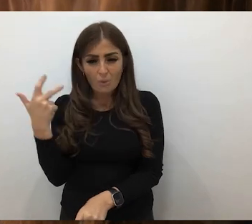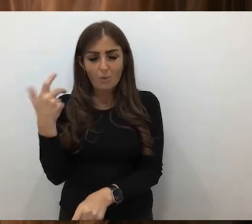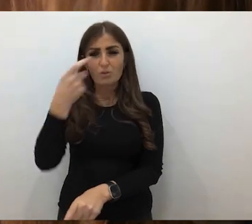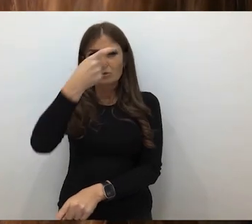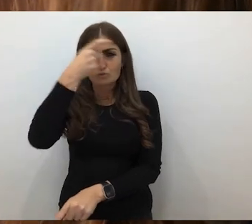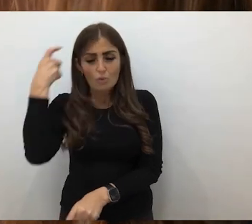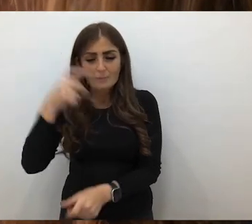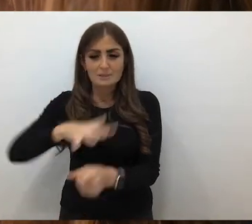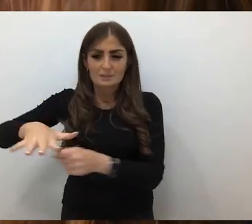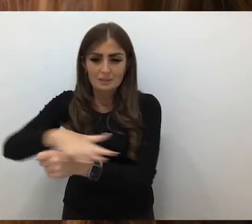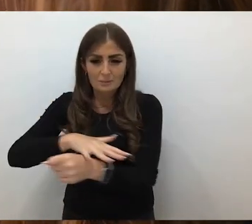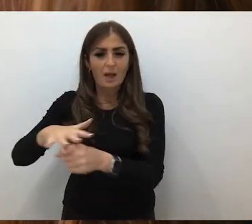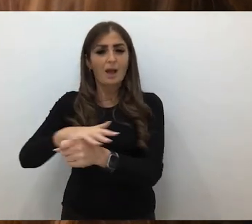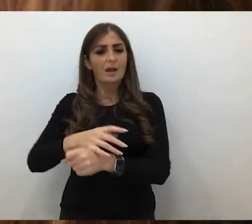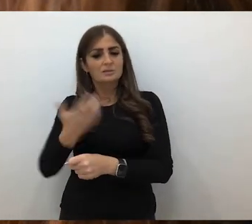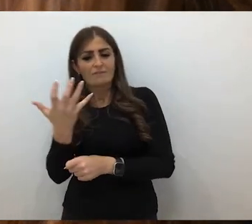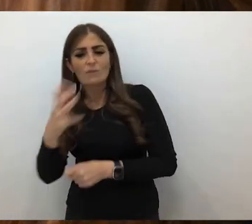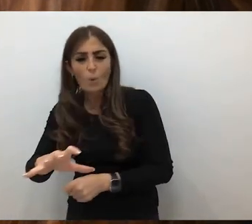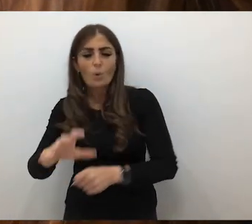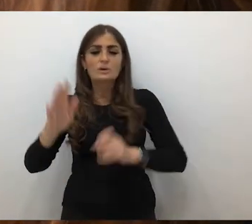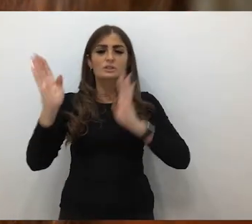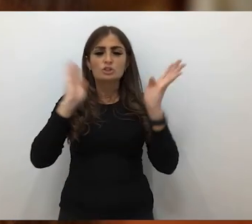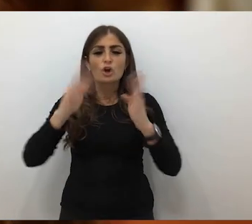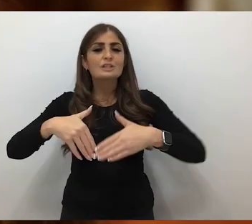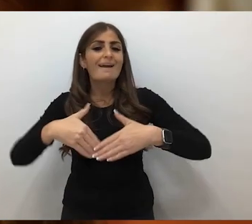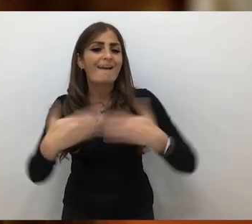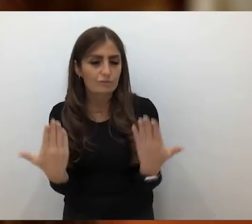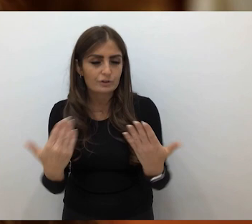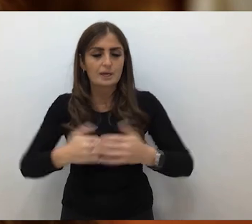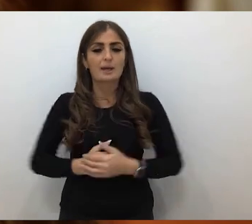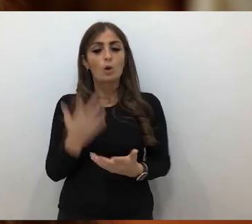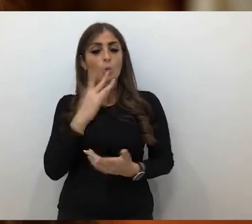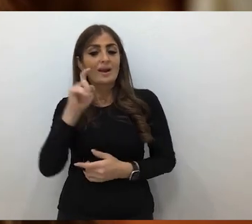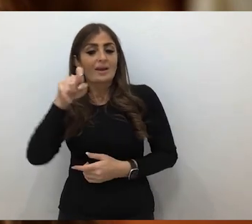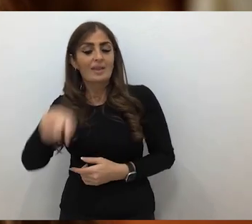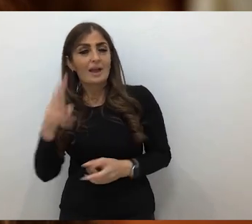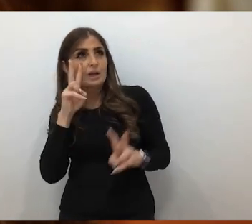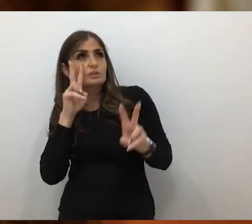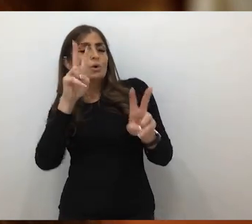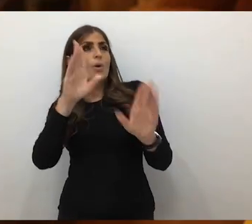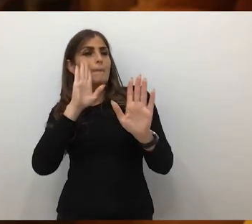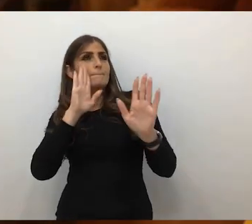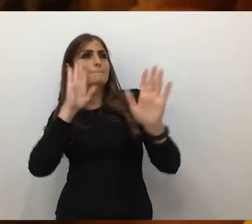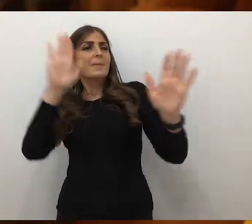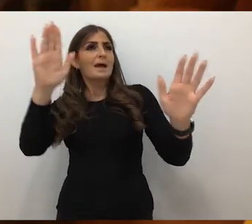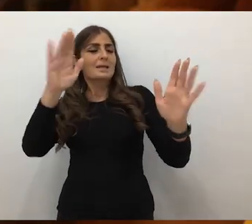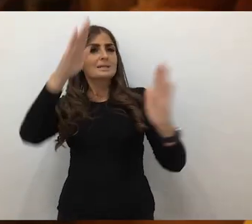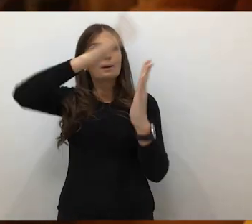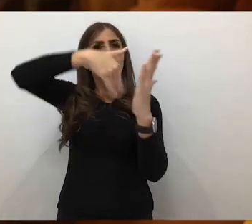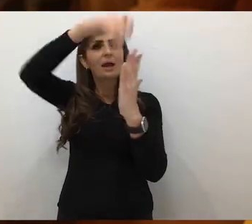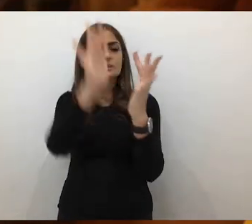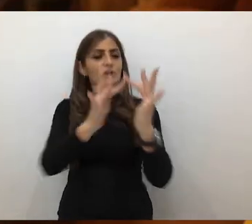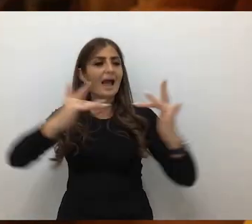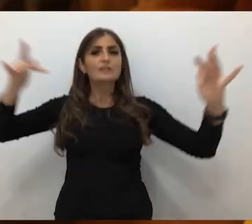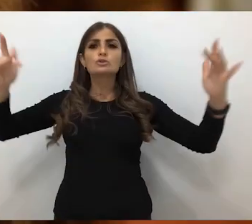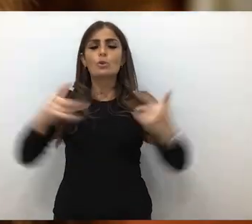traumatising. We were marched into church every day. When we were in the church, I saw this amazing painting of this angel with her